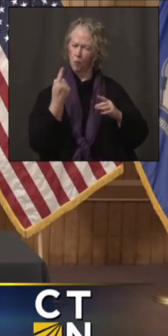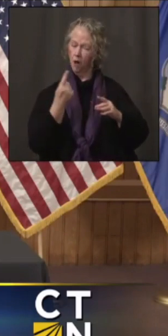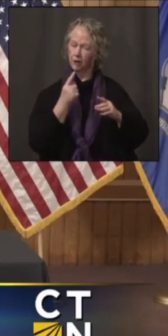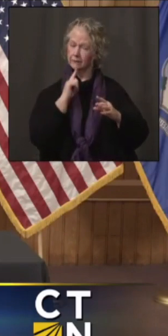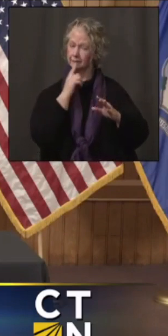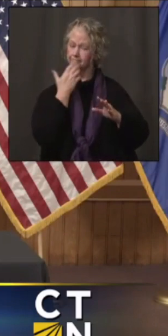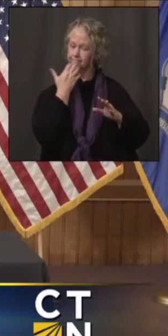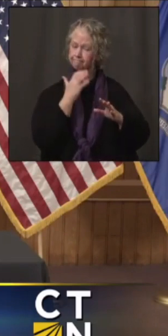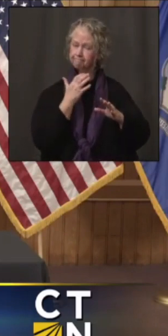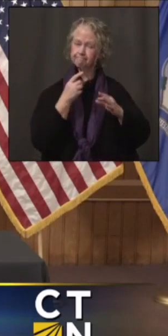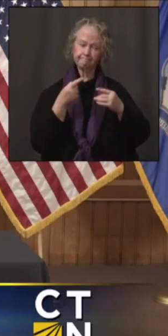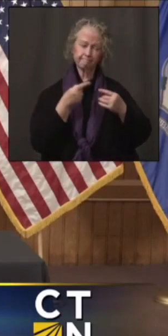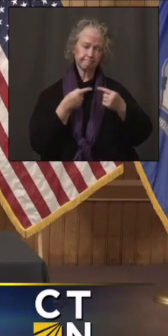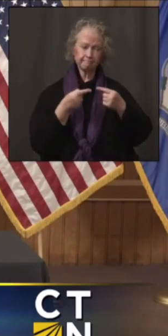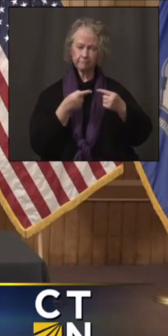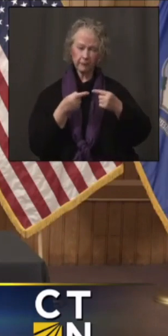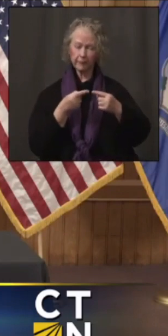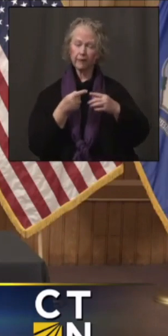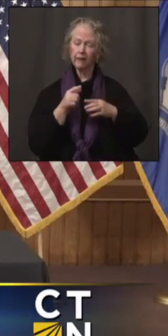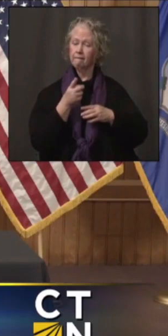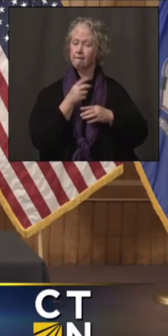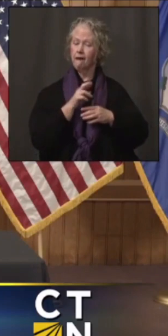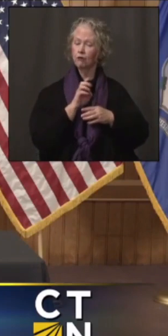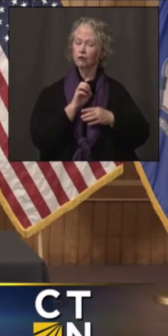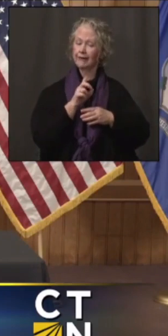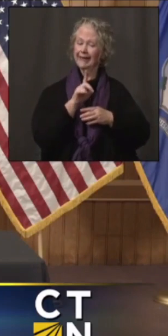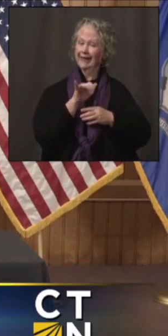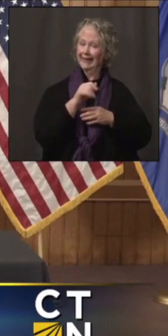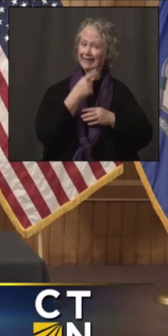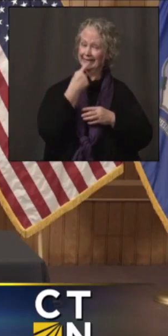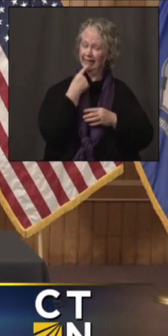Eady touched on this earlier, was, you know,